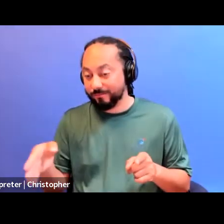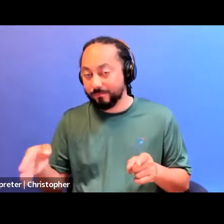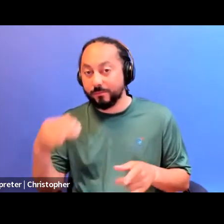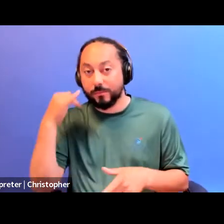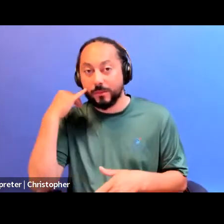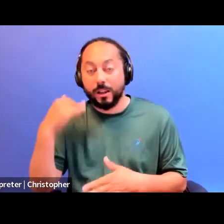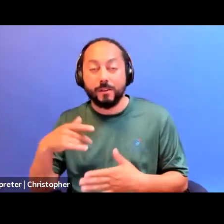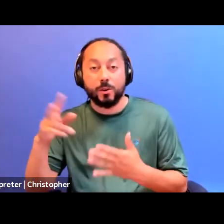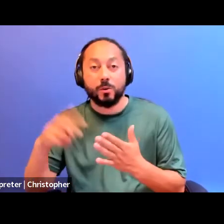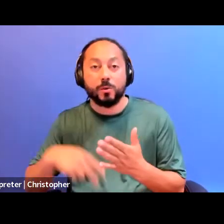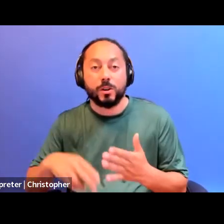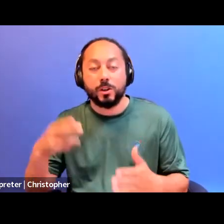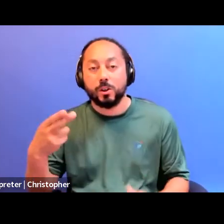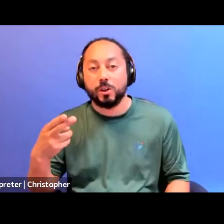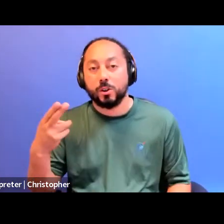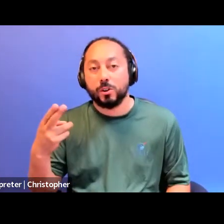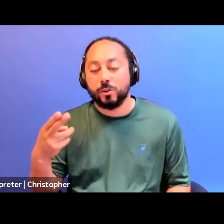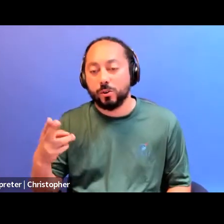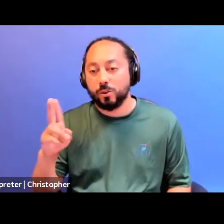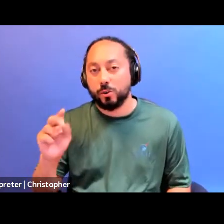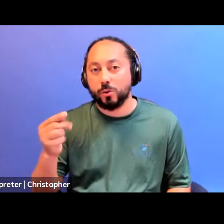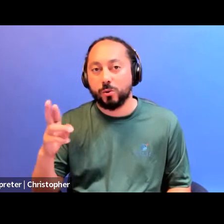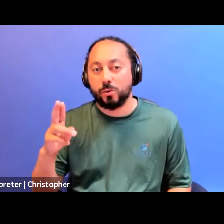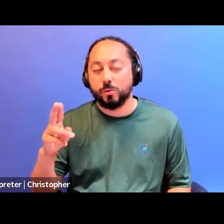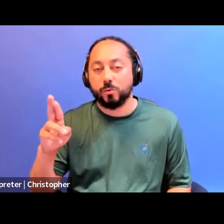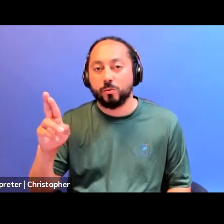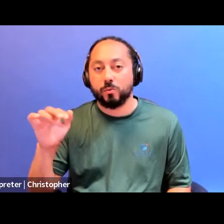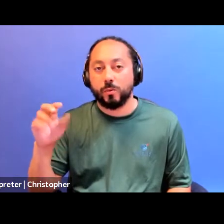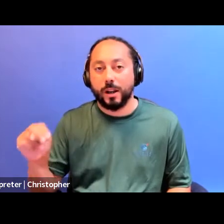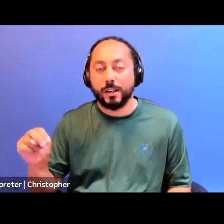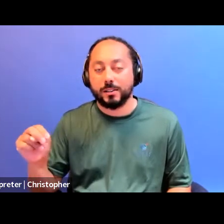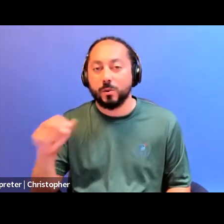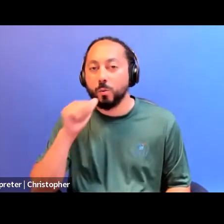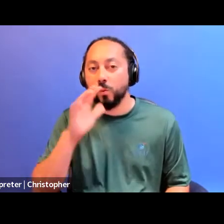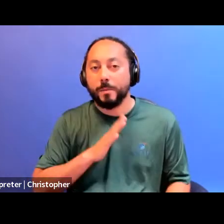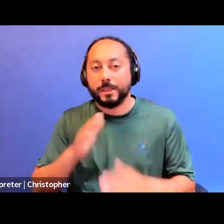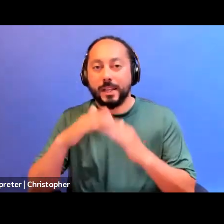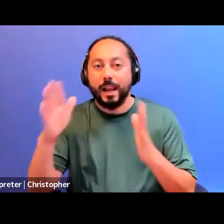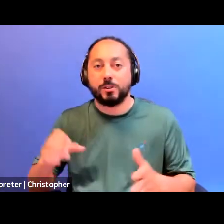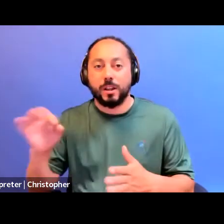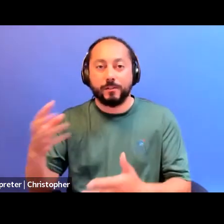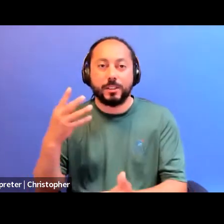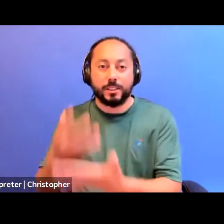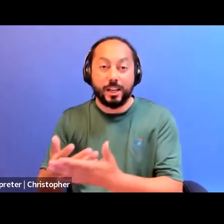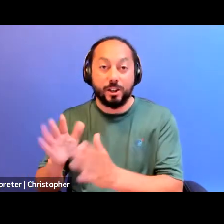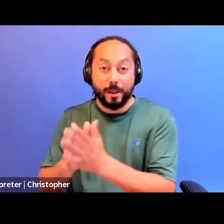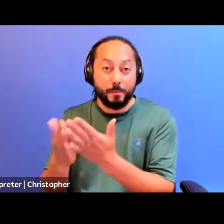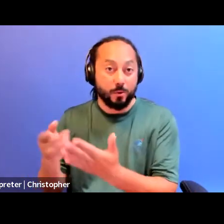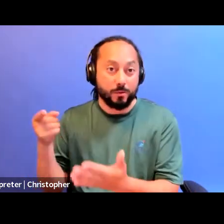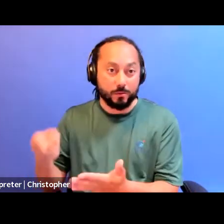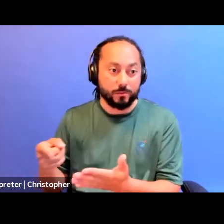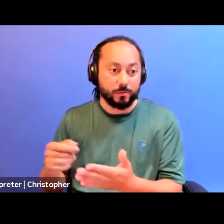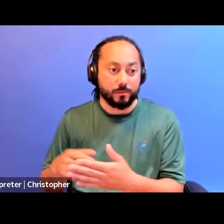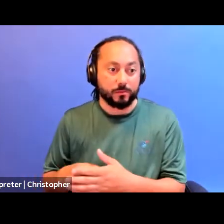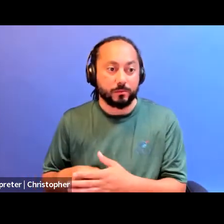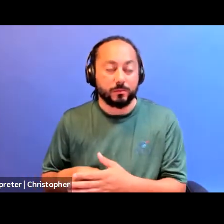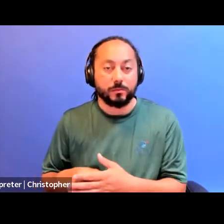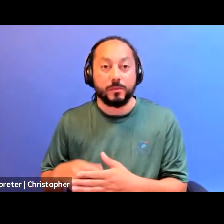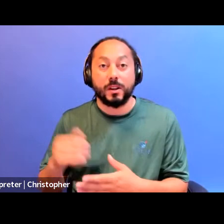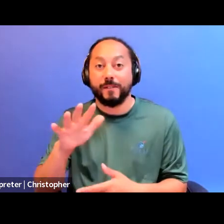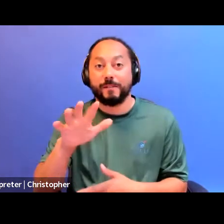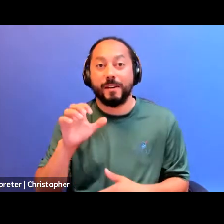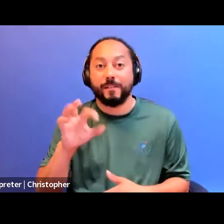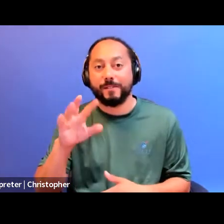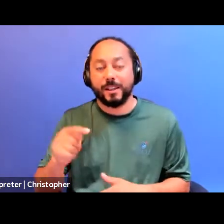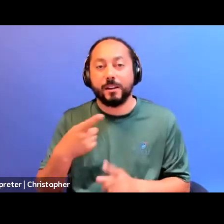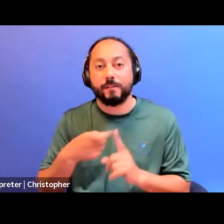Women's House of Detention but looking at how inside of the Women's House of Detention, which is, you know, only 500 feet from Stonewall.